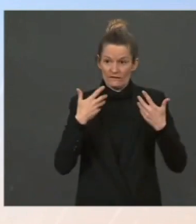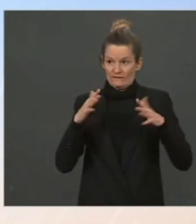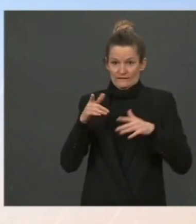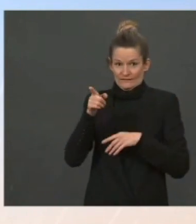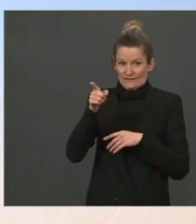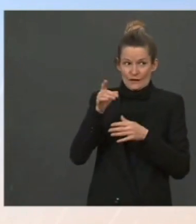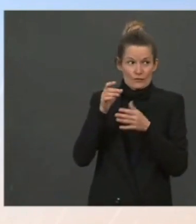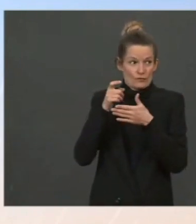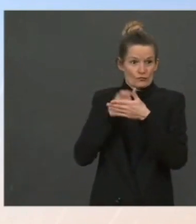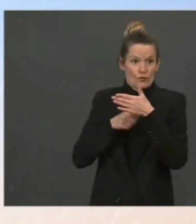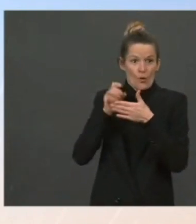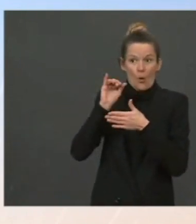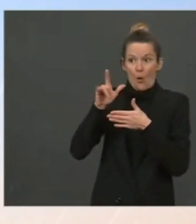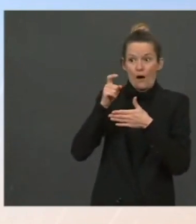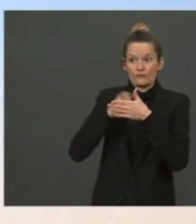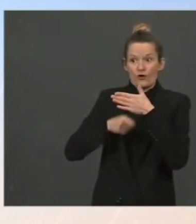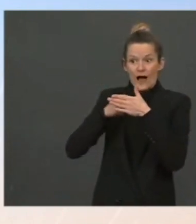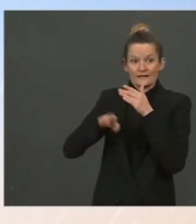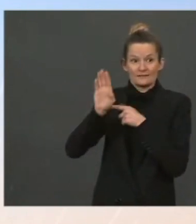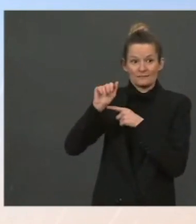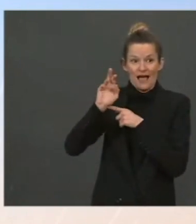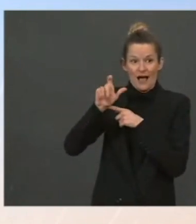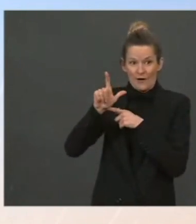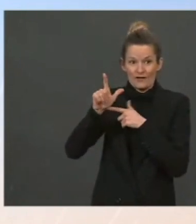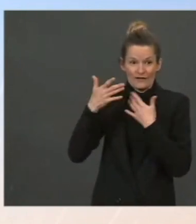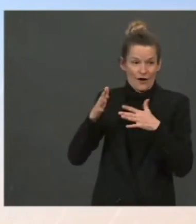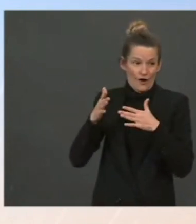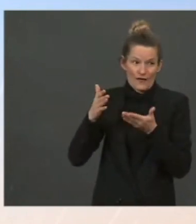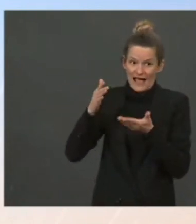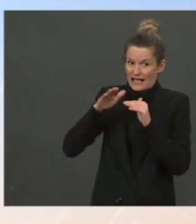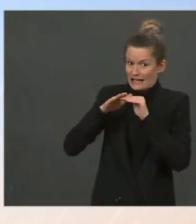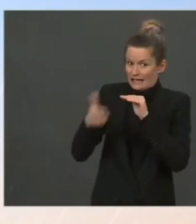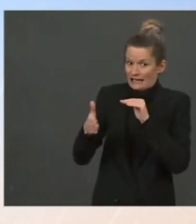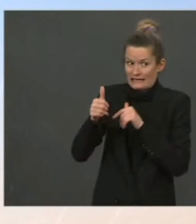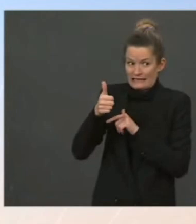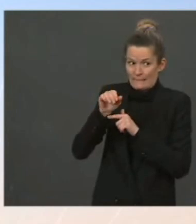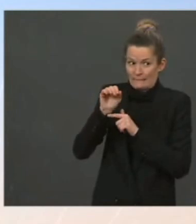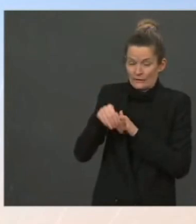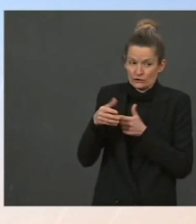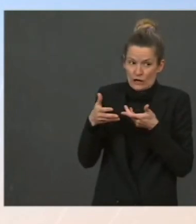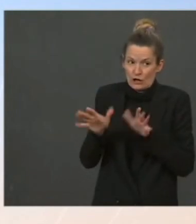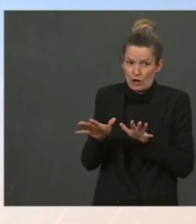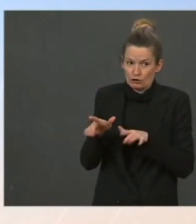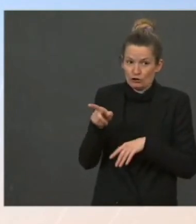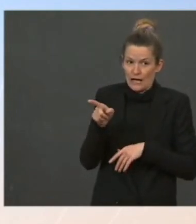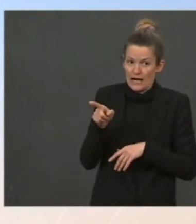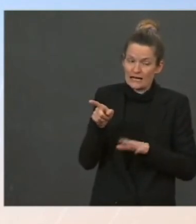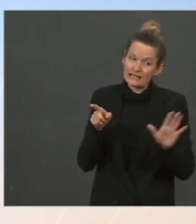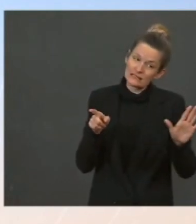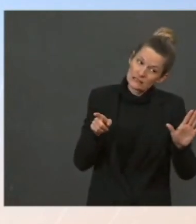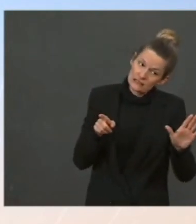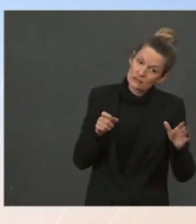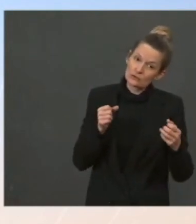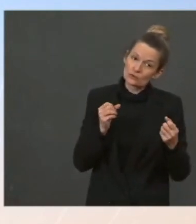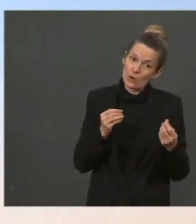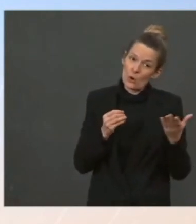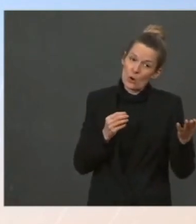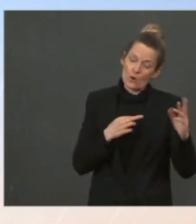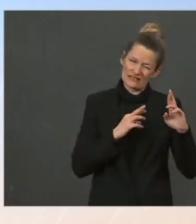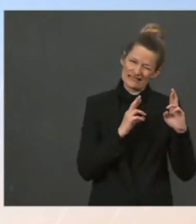has dropped about 10% since this conversation started and was out there. So we're hopeful that